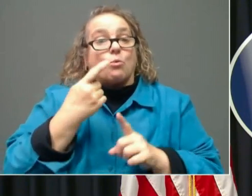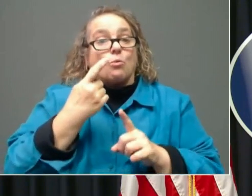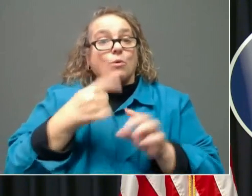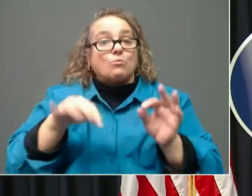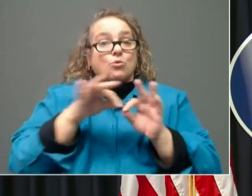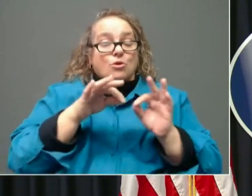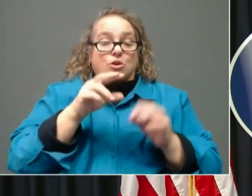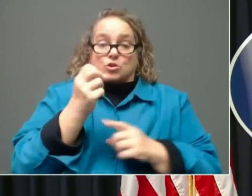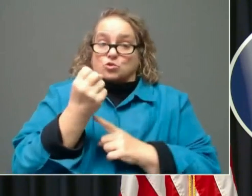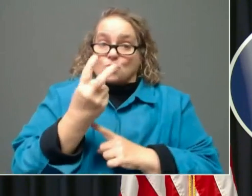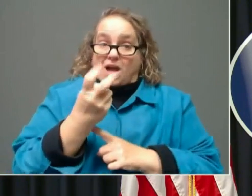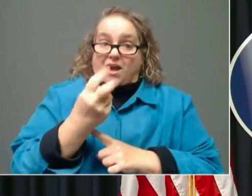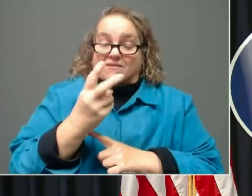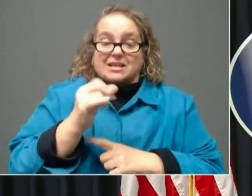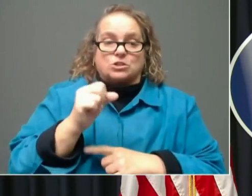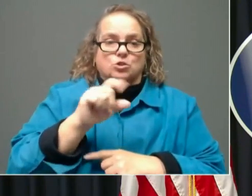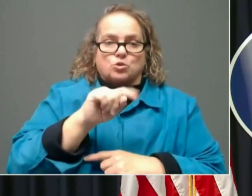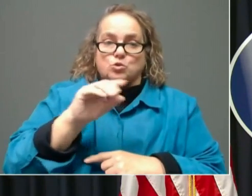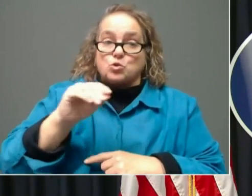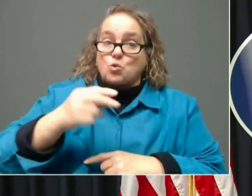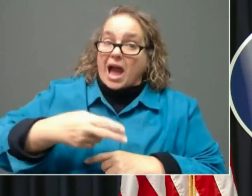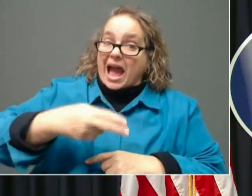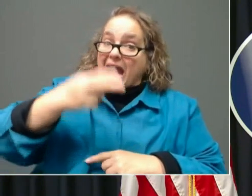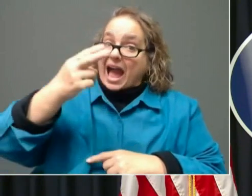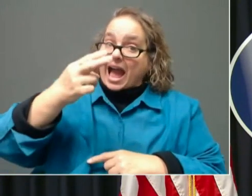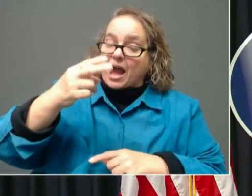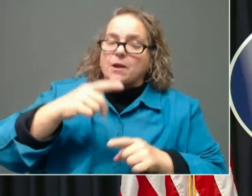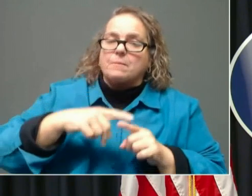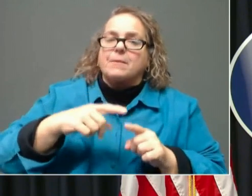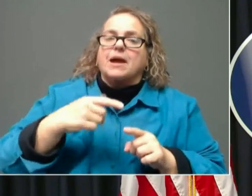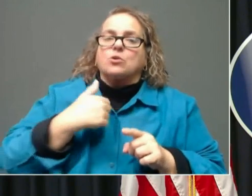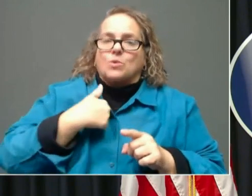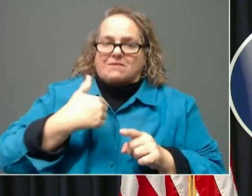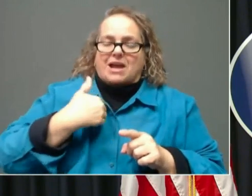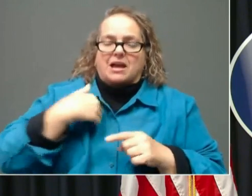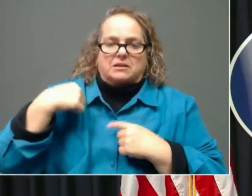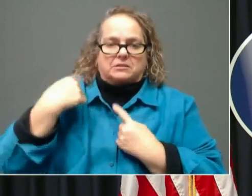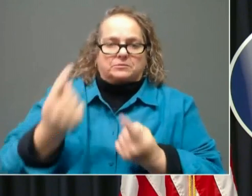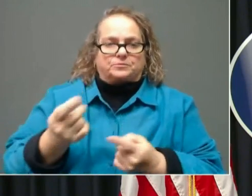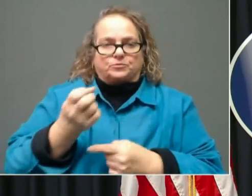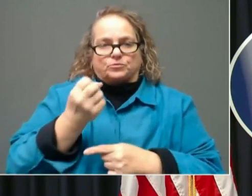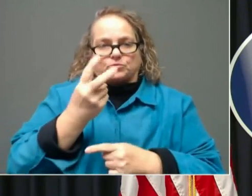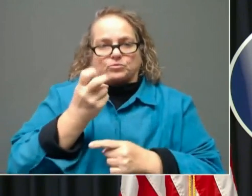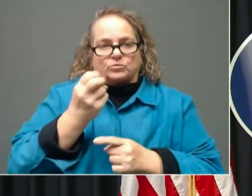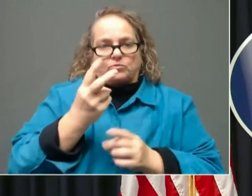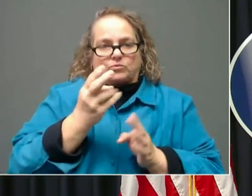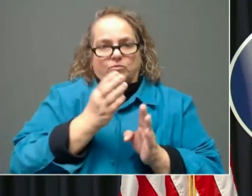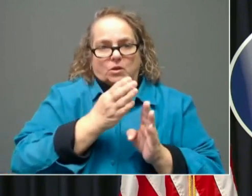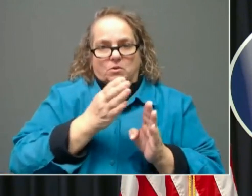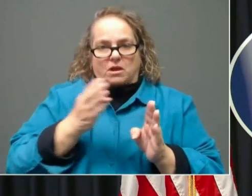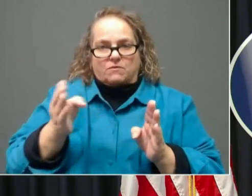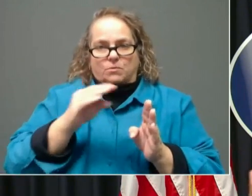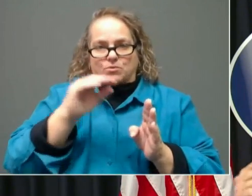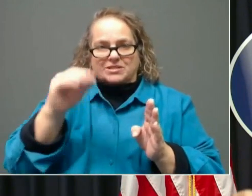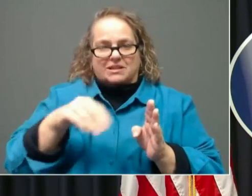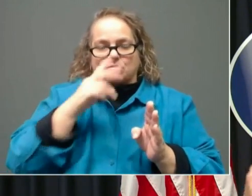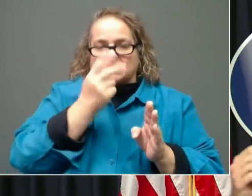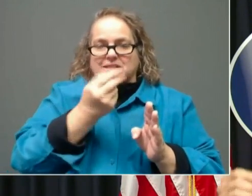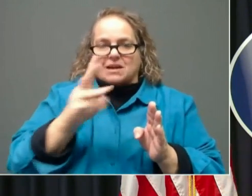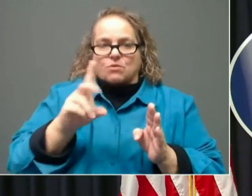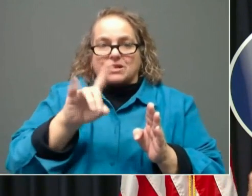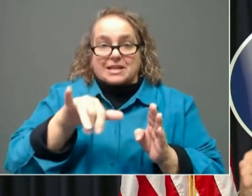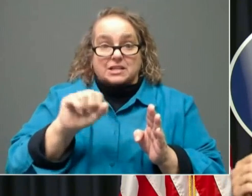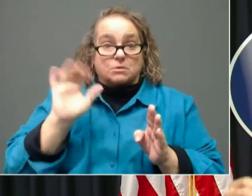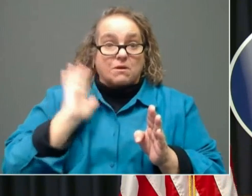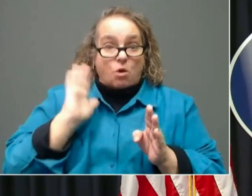high. It has been in that 12 range now for several days when before it was going